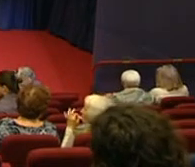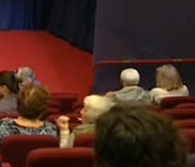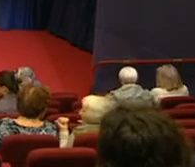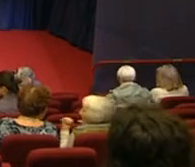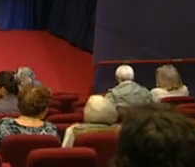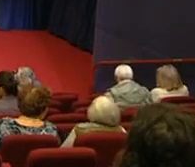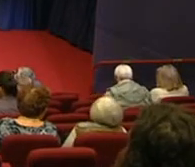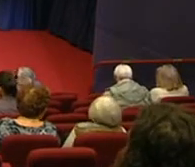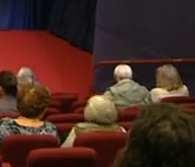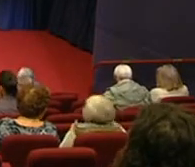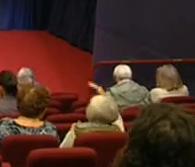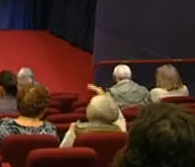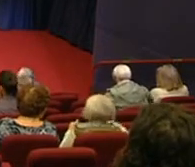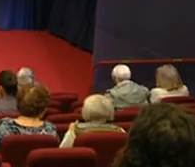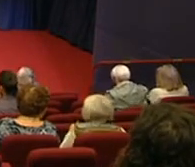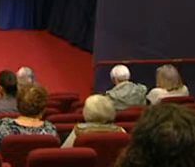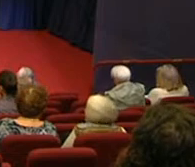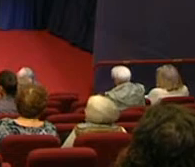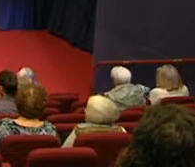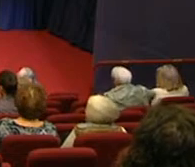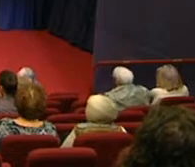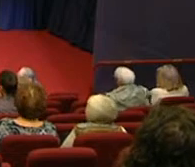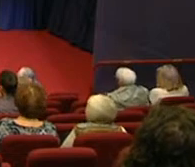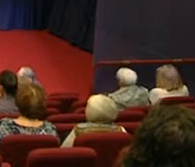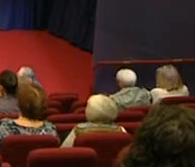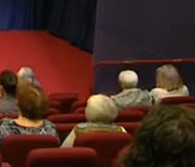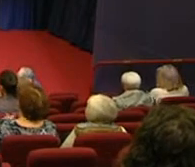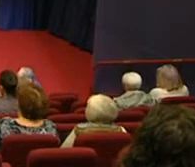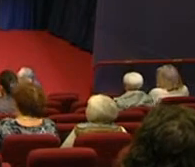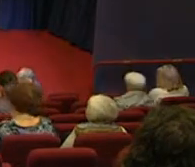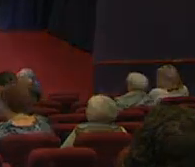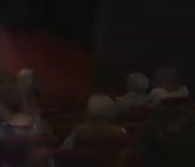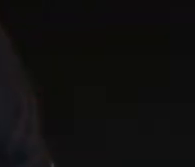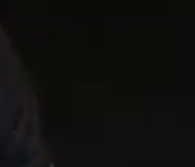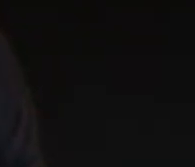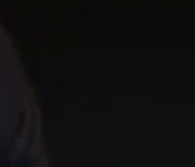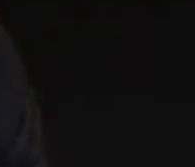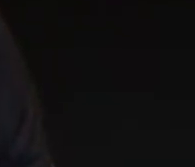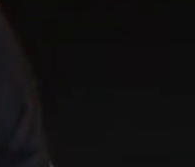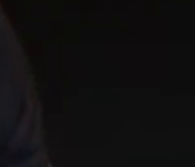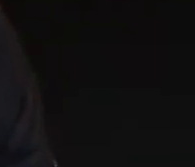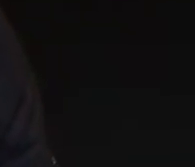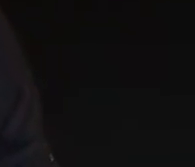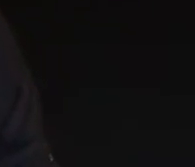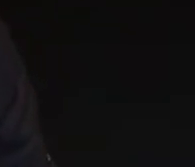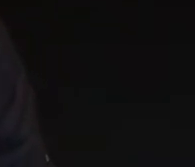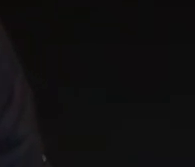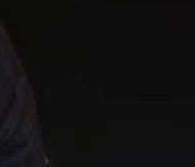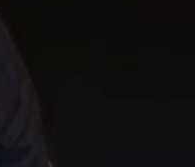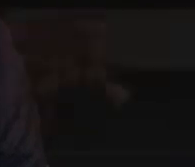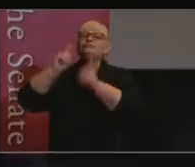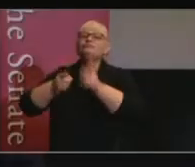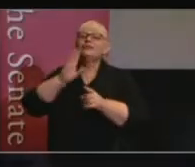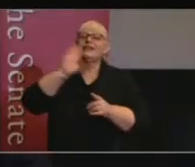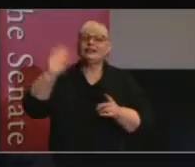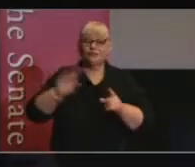It being 12.15, we'll make a start. It's my pleasure to welcome you to today's Senate Occasional Lecture, the